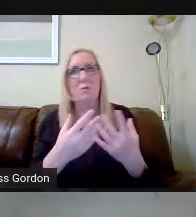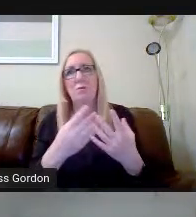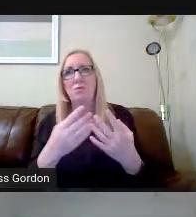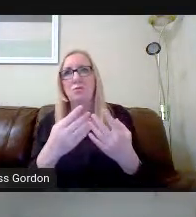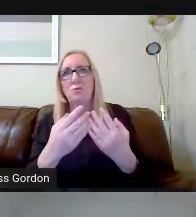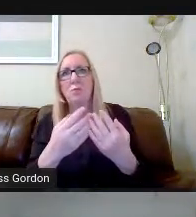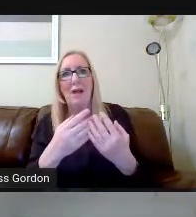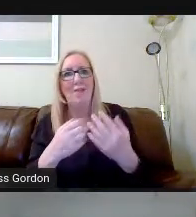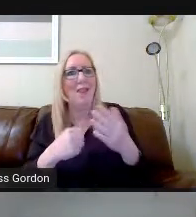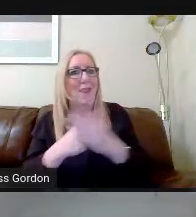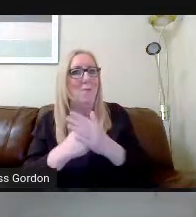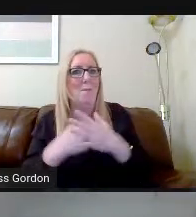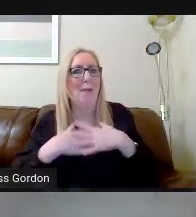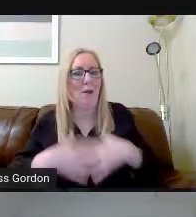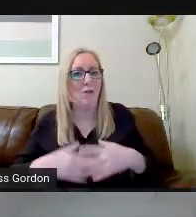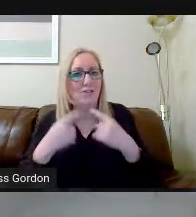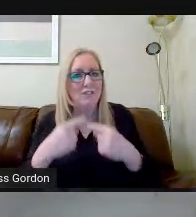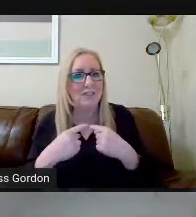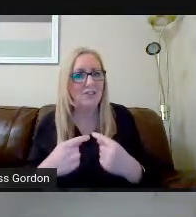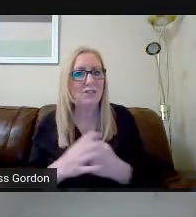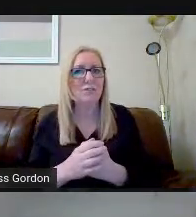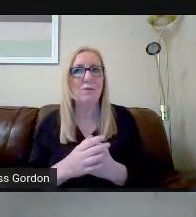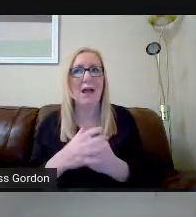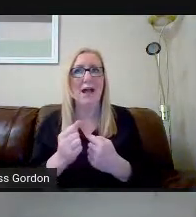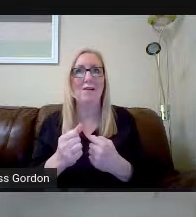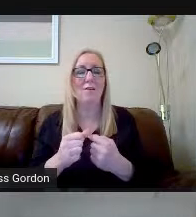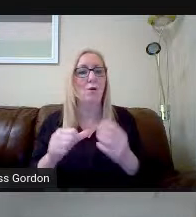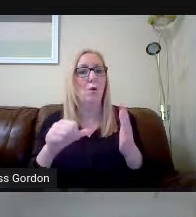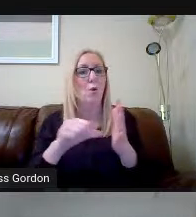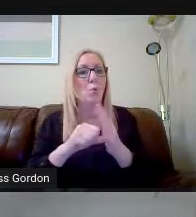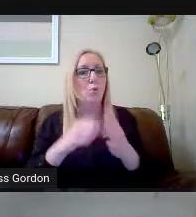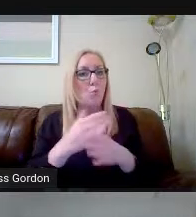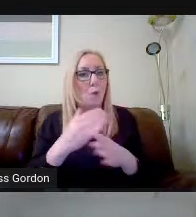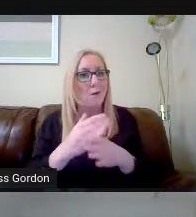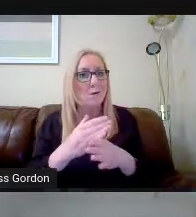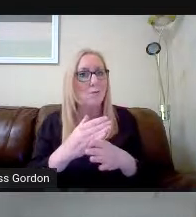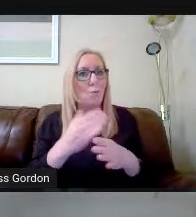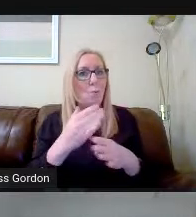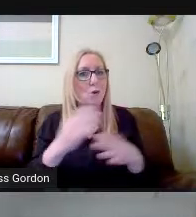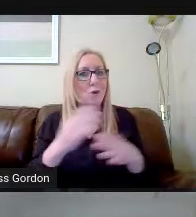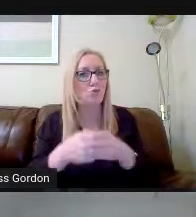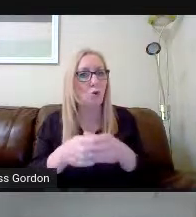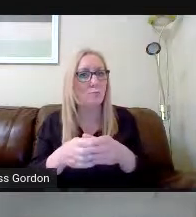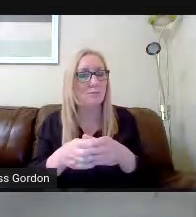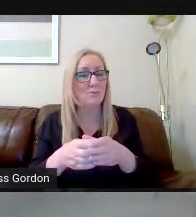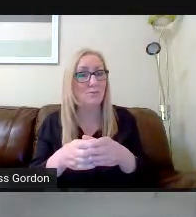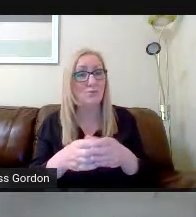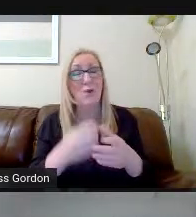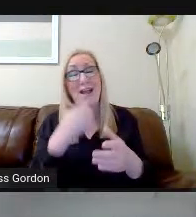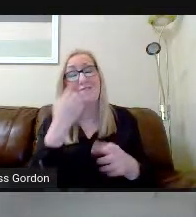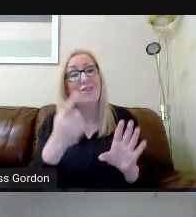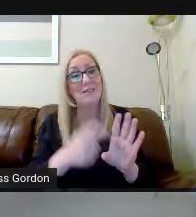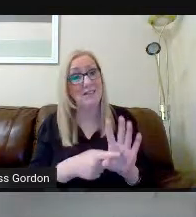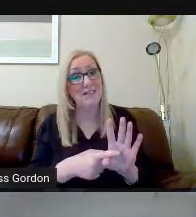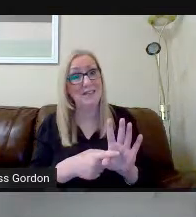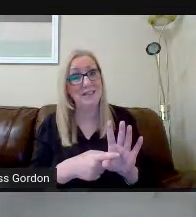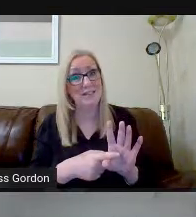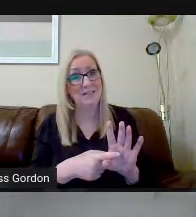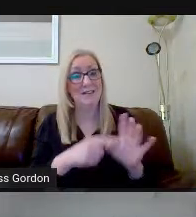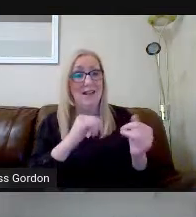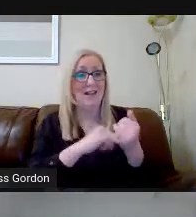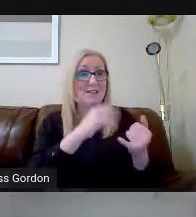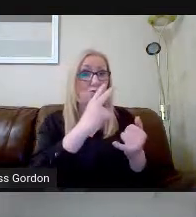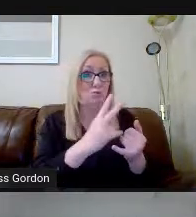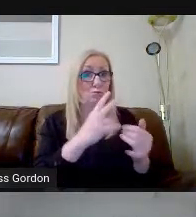practical woodworking workshops. And therefore, each year, at every transition stage, S2 into